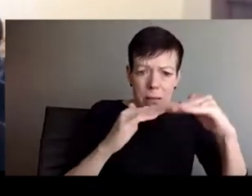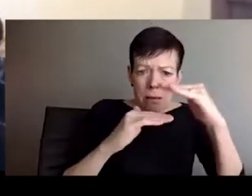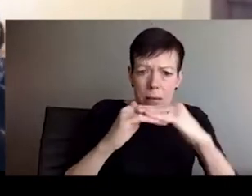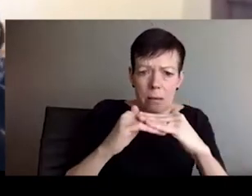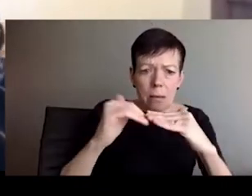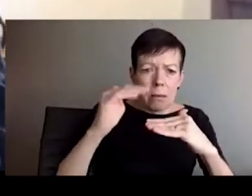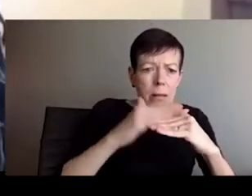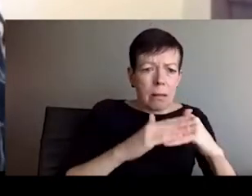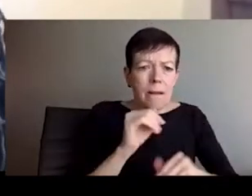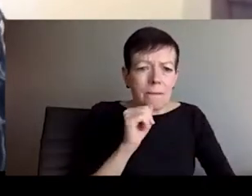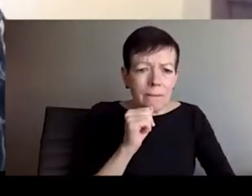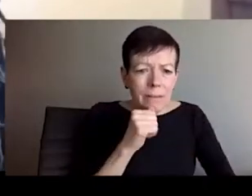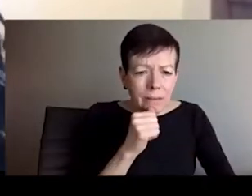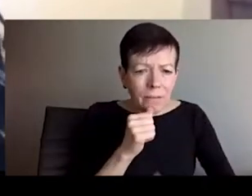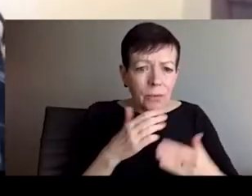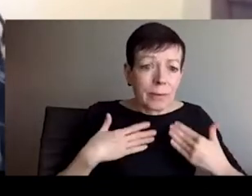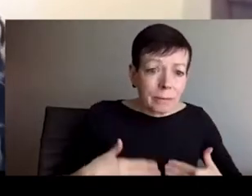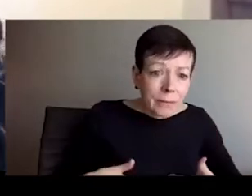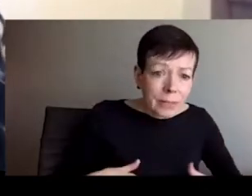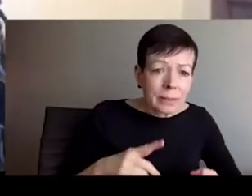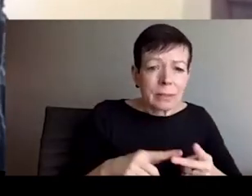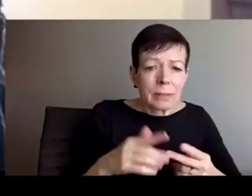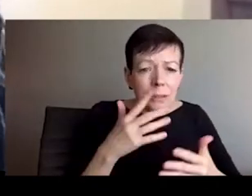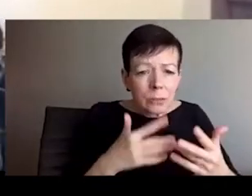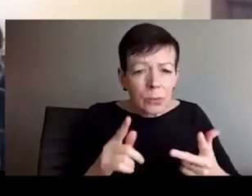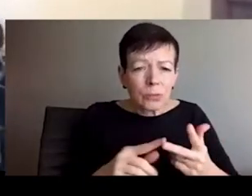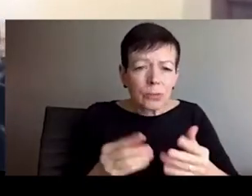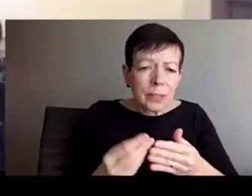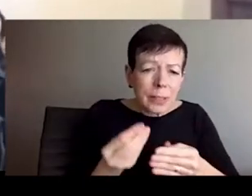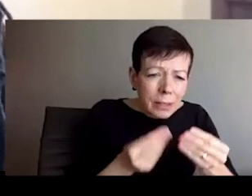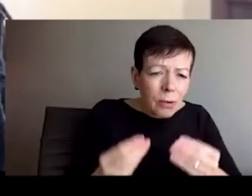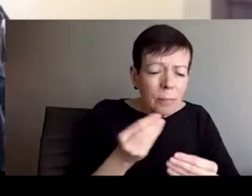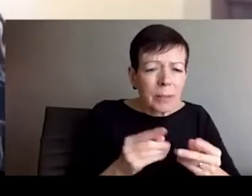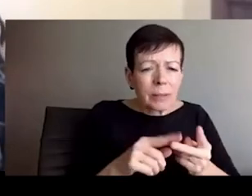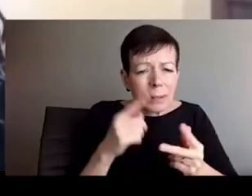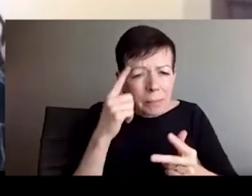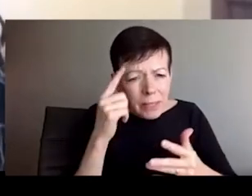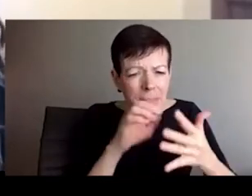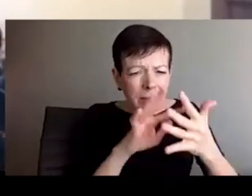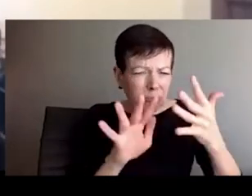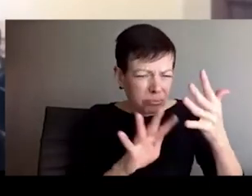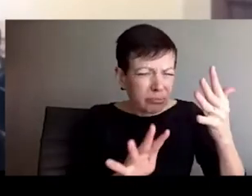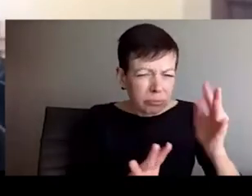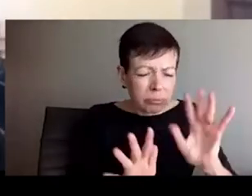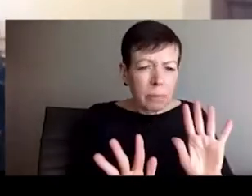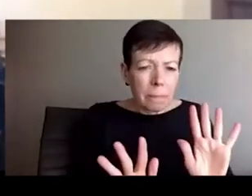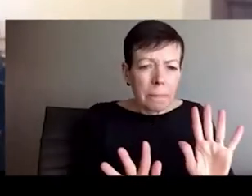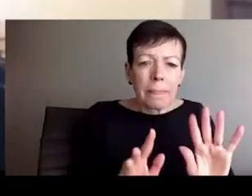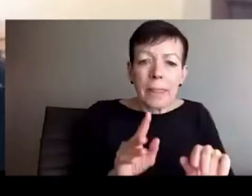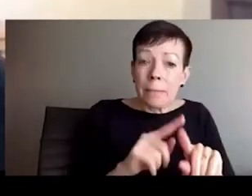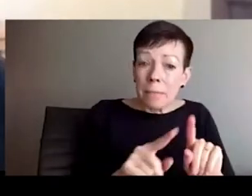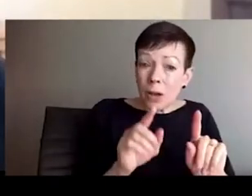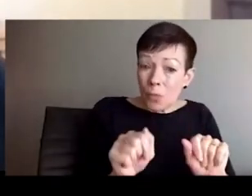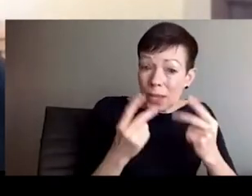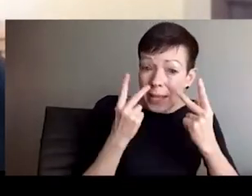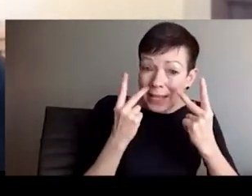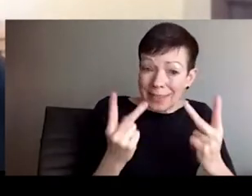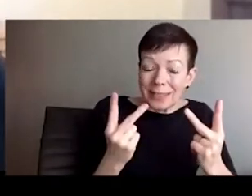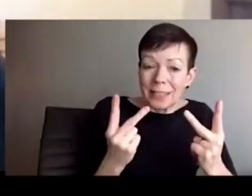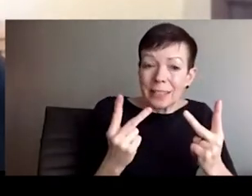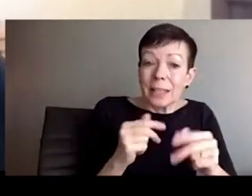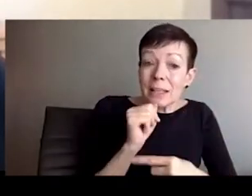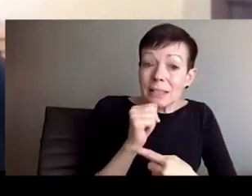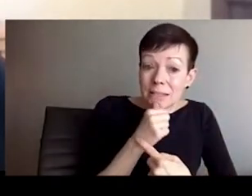a very global, you know, construct, is emerging in local context. That's the key